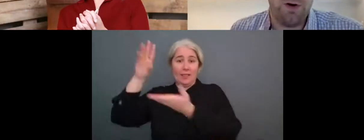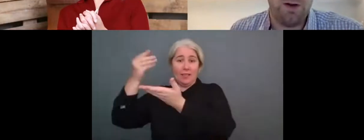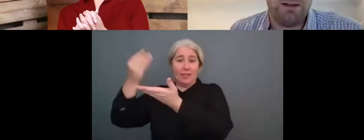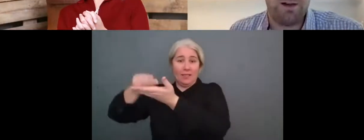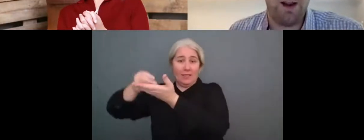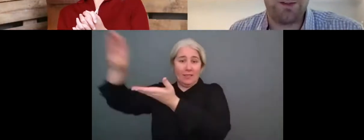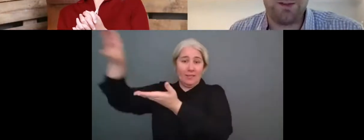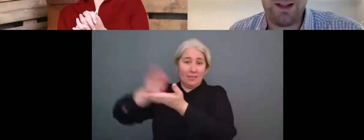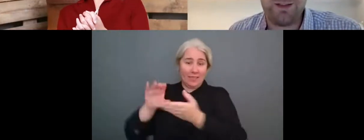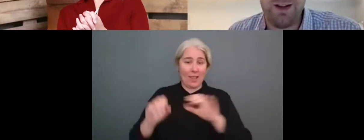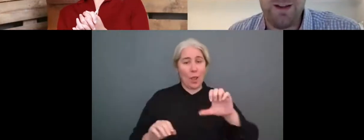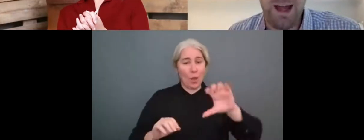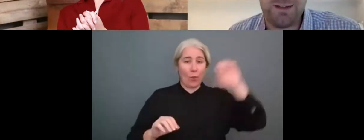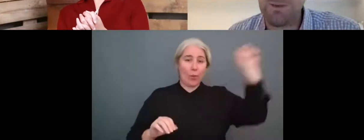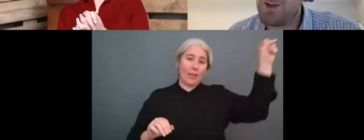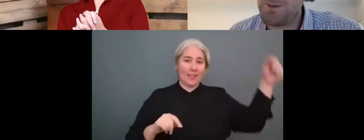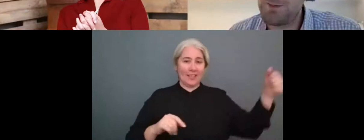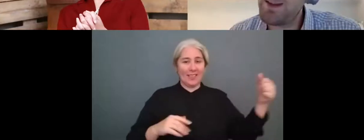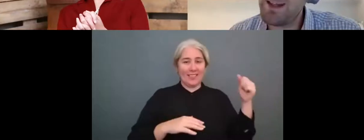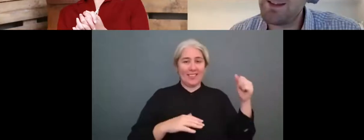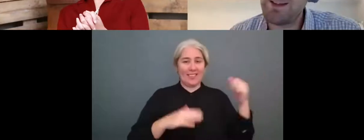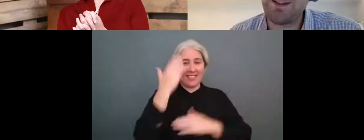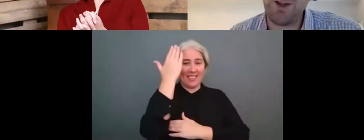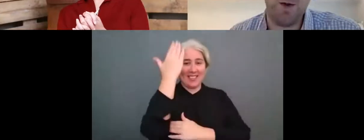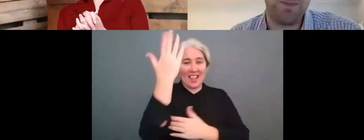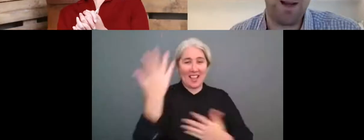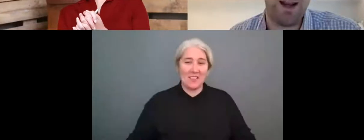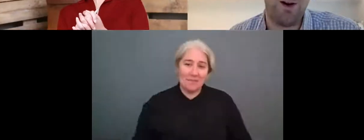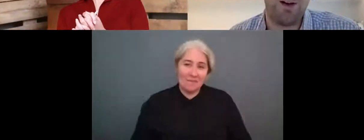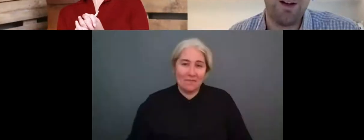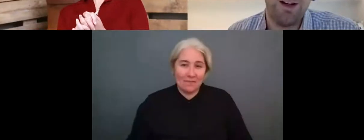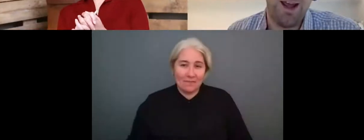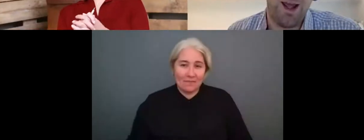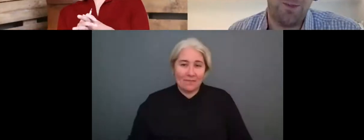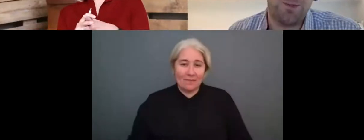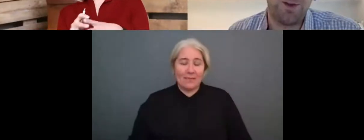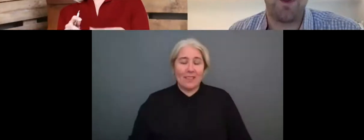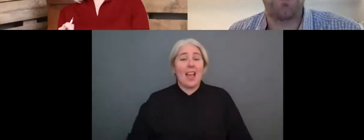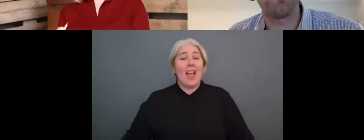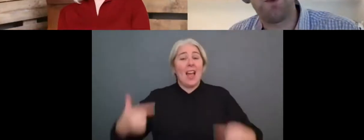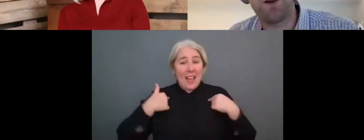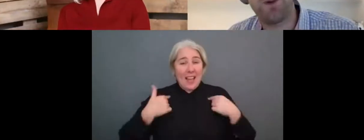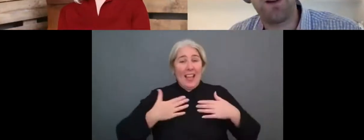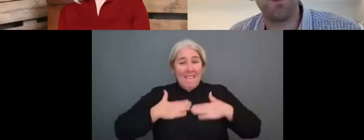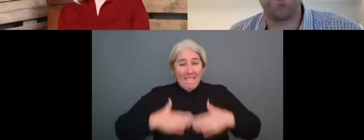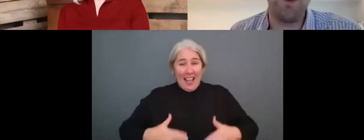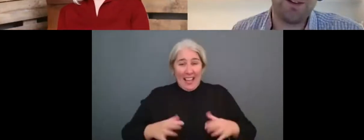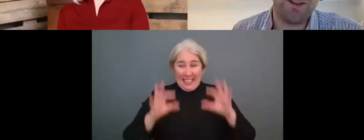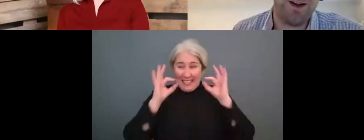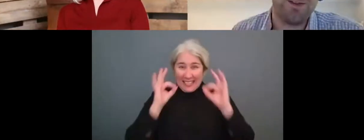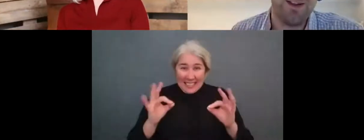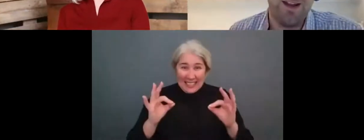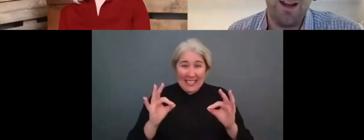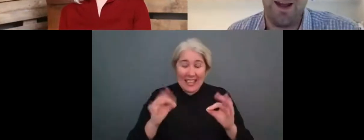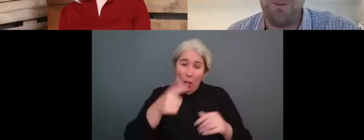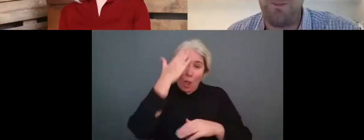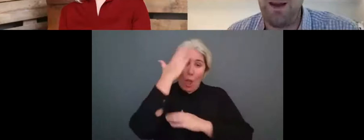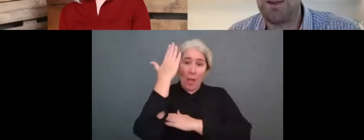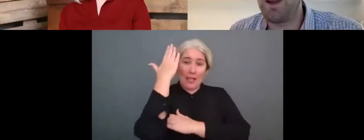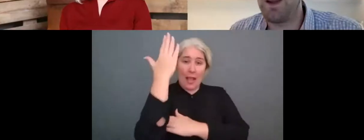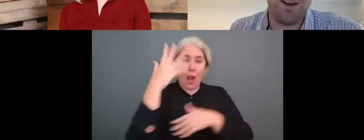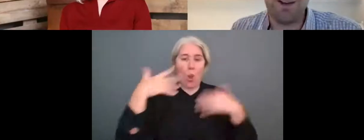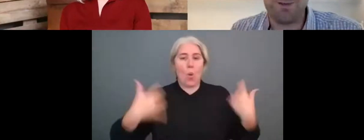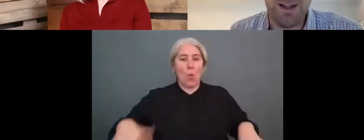sport, it relies on nature and sometimes mother nature doesn't always play along. Um, so when there's too much wind or not enough, um,